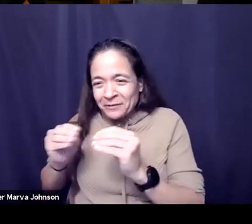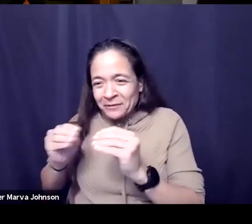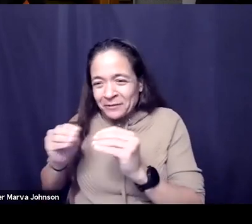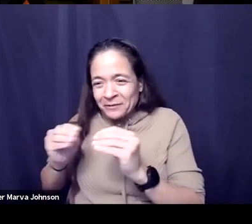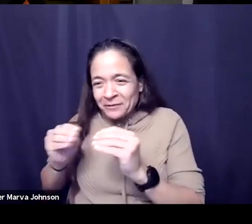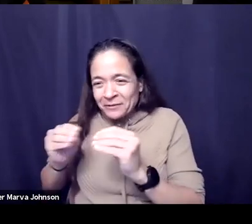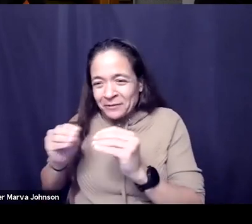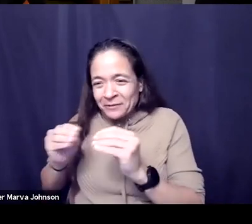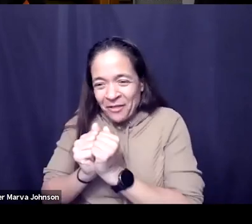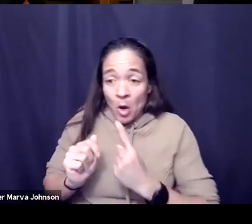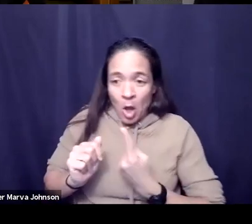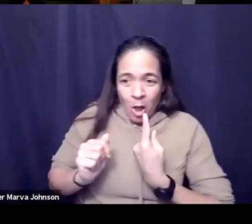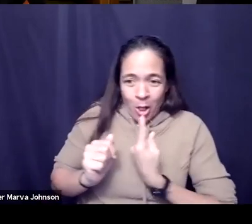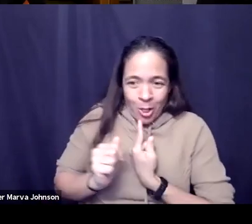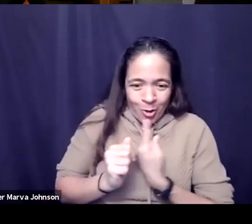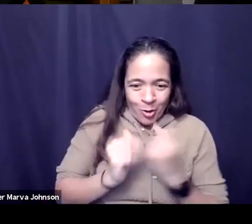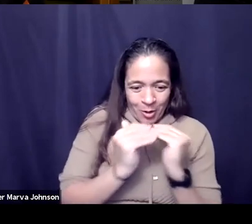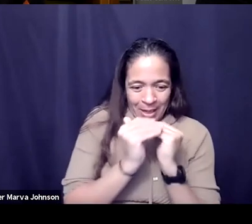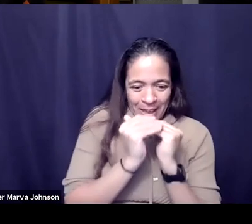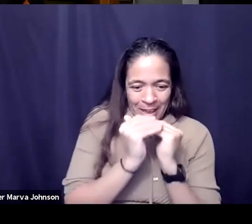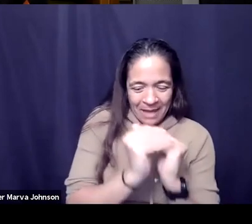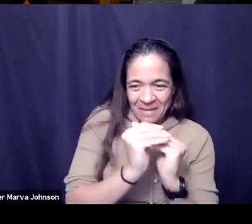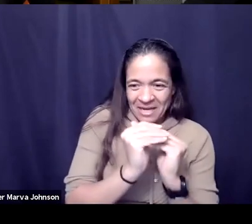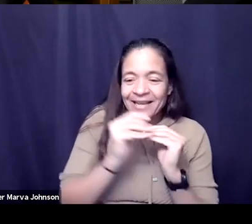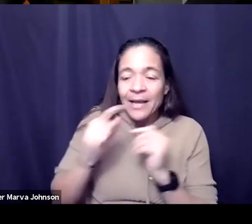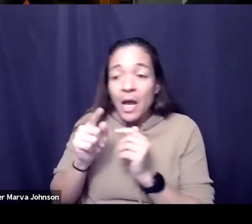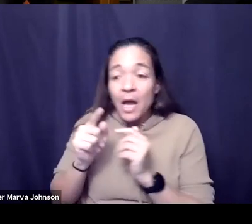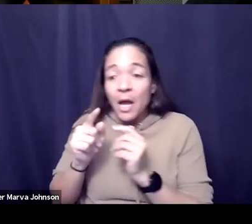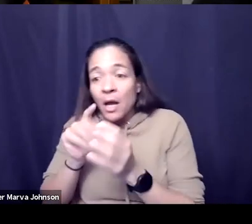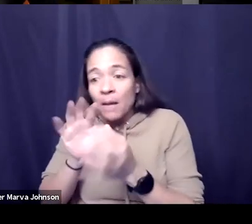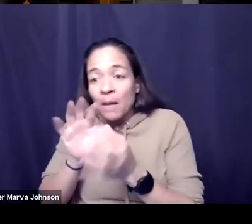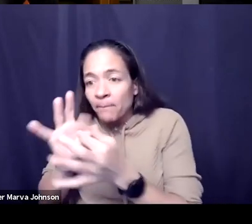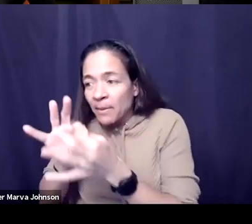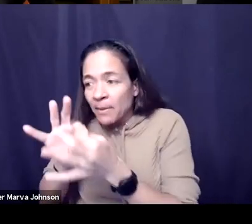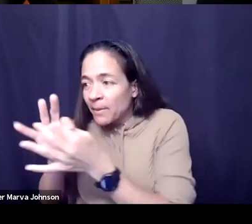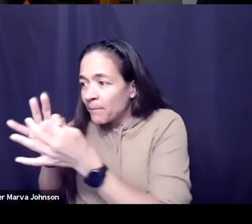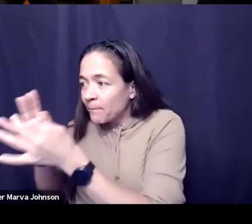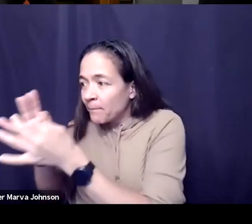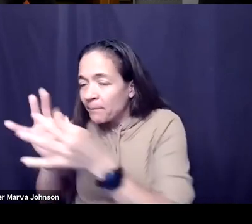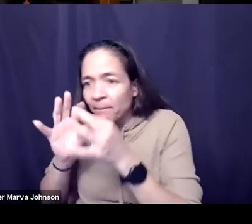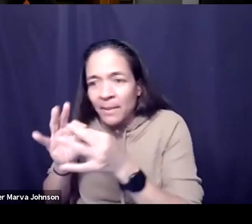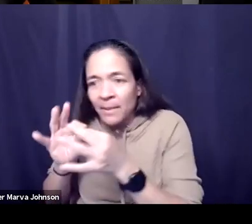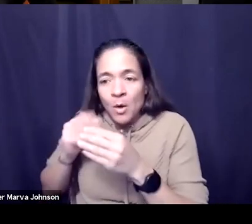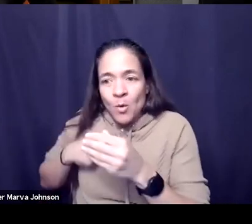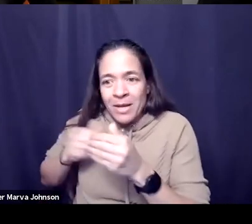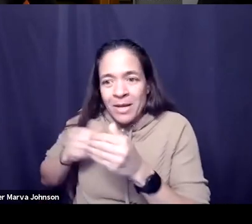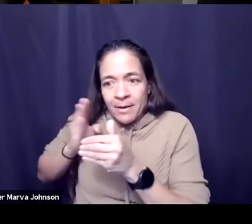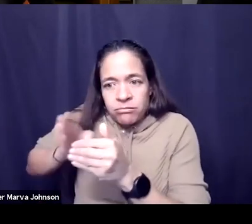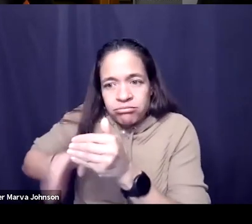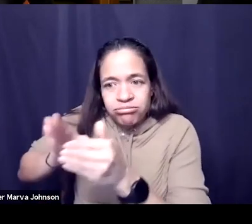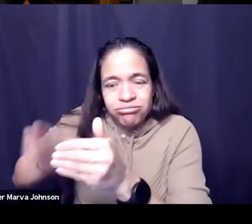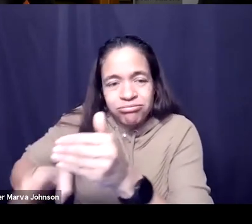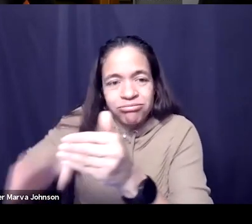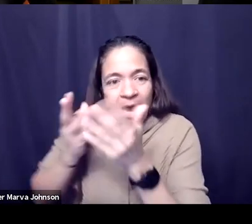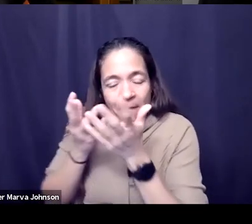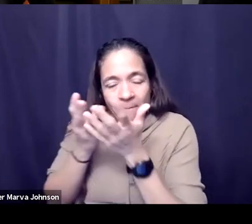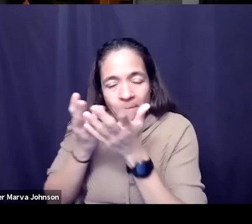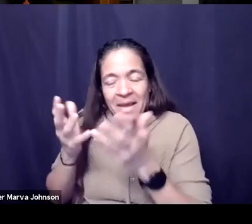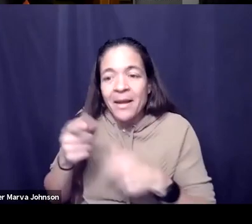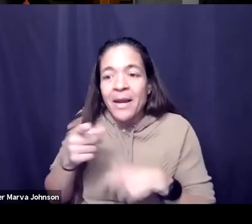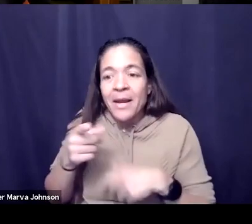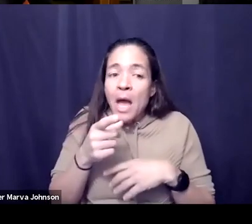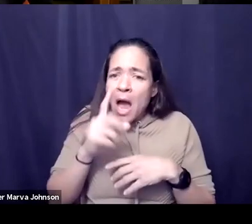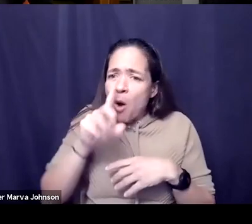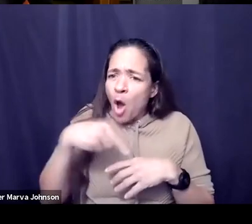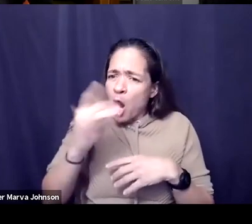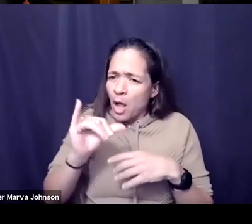know alone we are limited with others we extend our capacity and if we start asking ourselves you know what does it look like if i'm actually serving a community